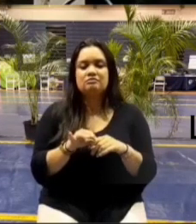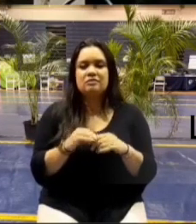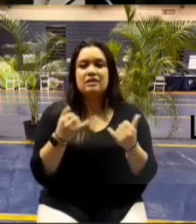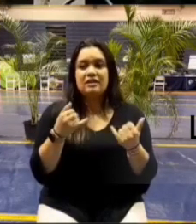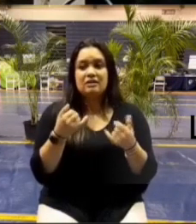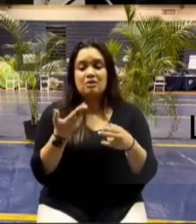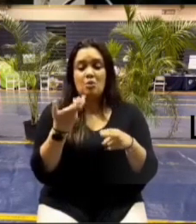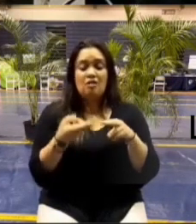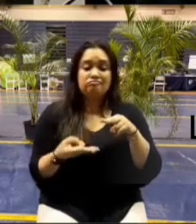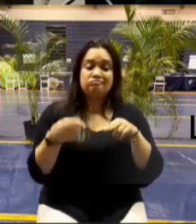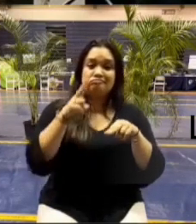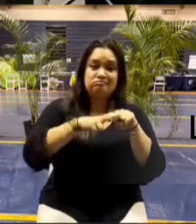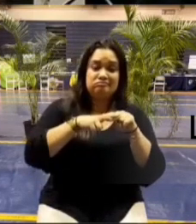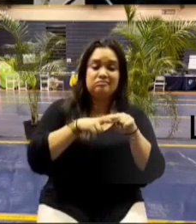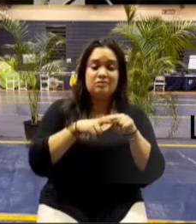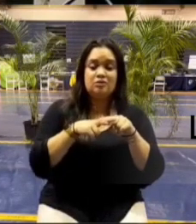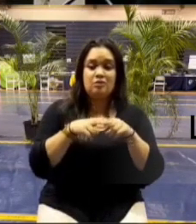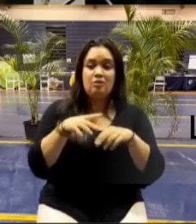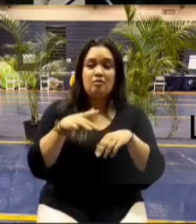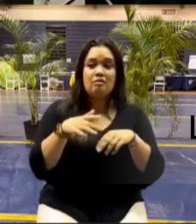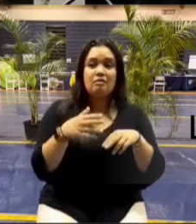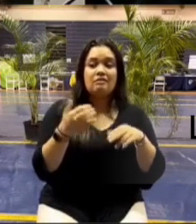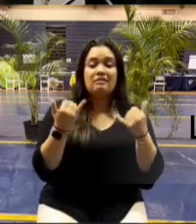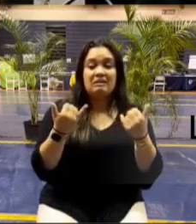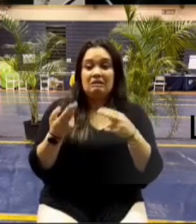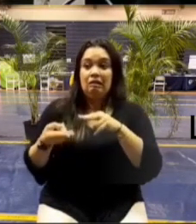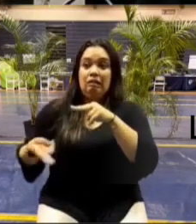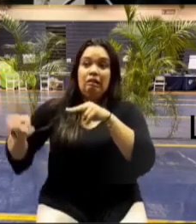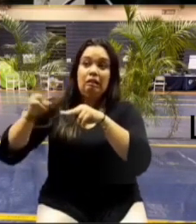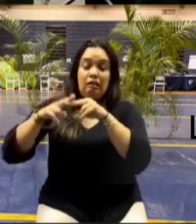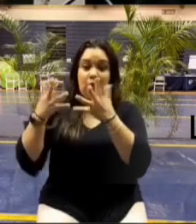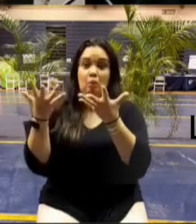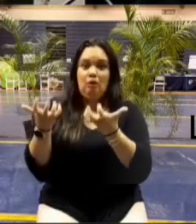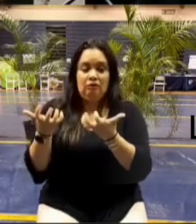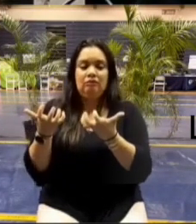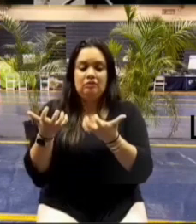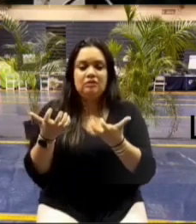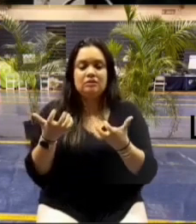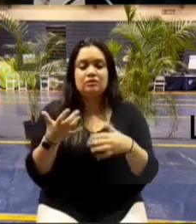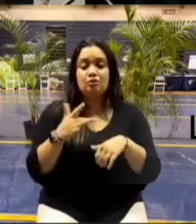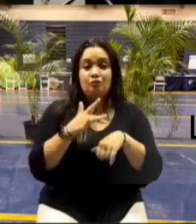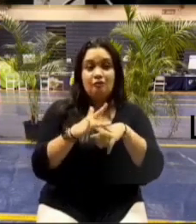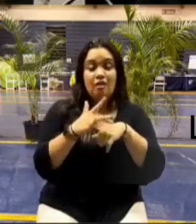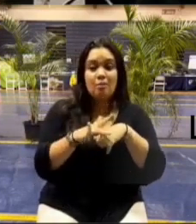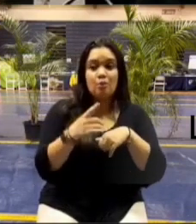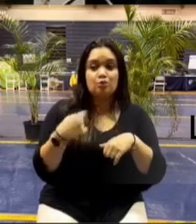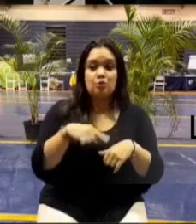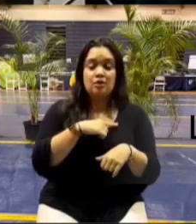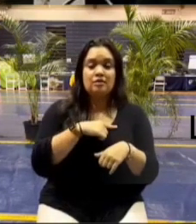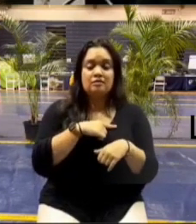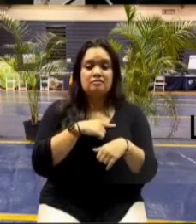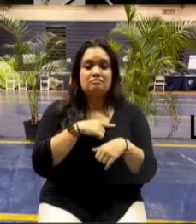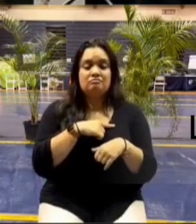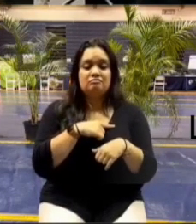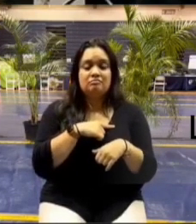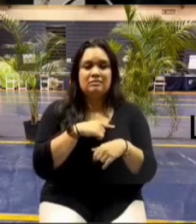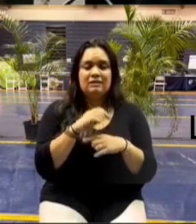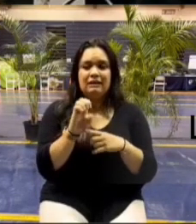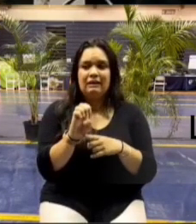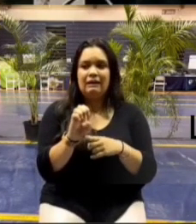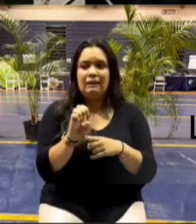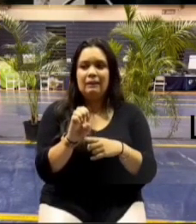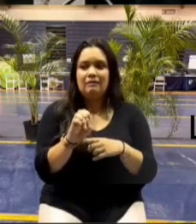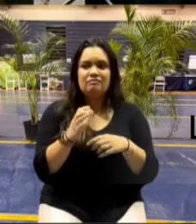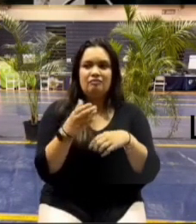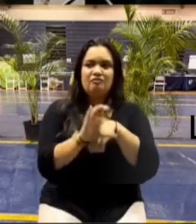so what's available to us on behalf of every one of you here is the eminent domain then because we